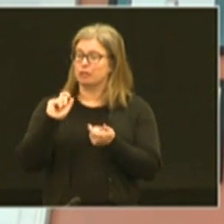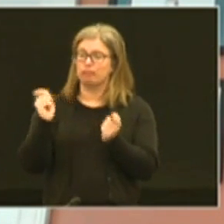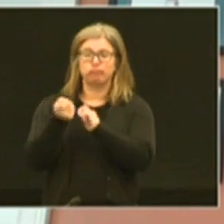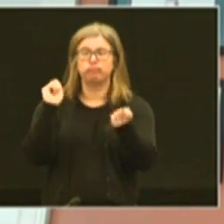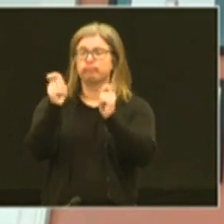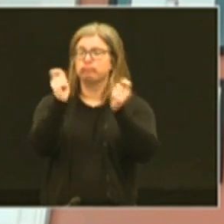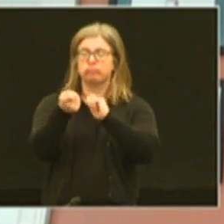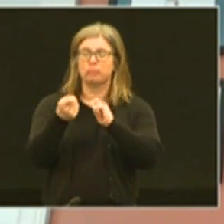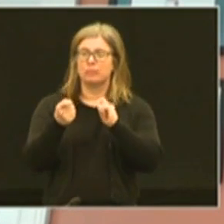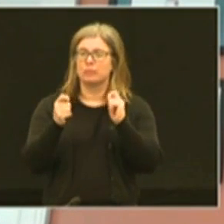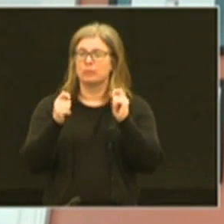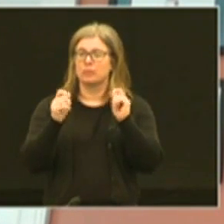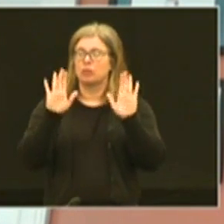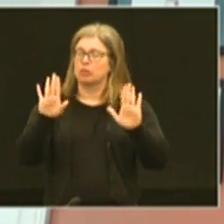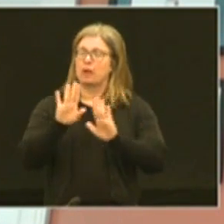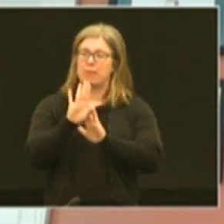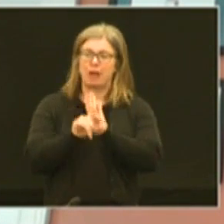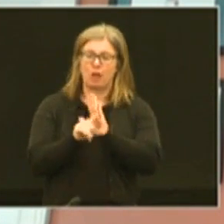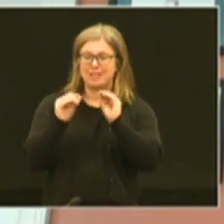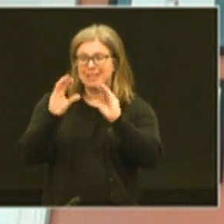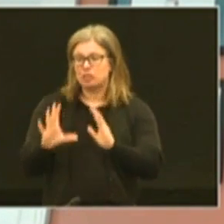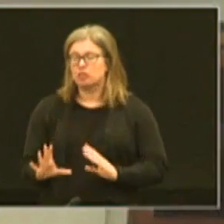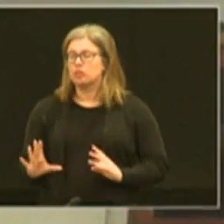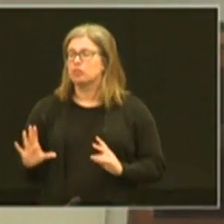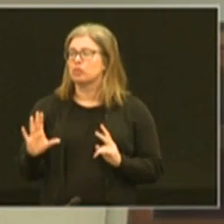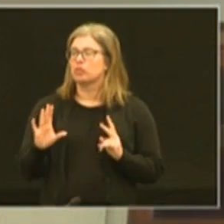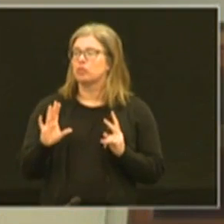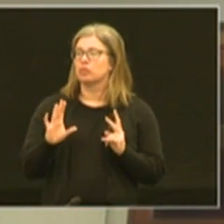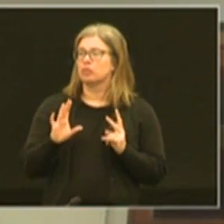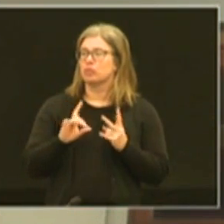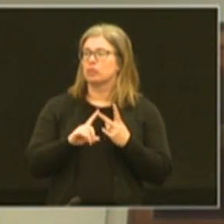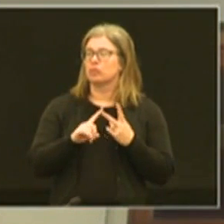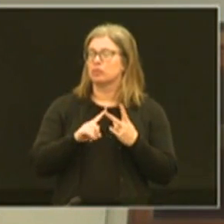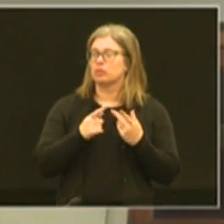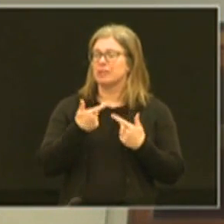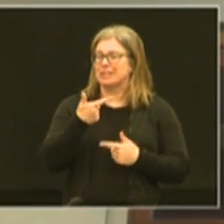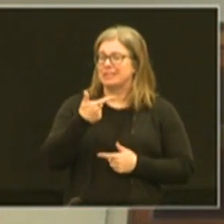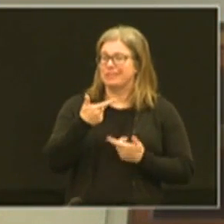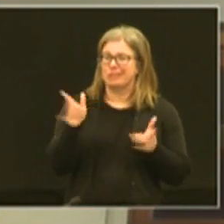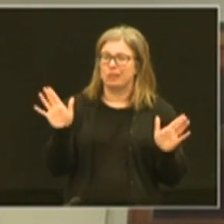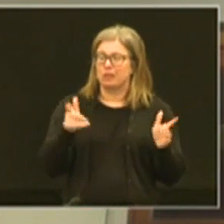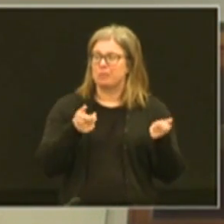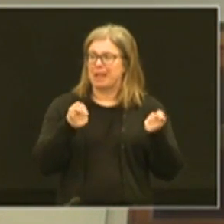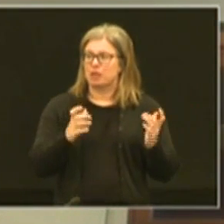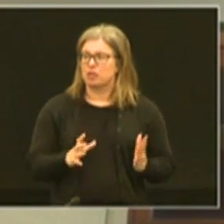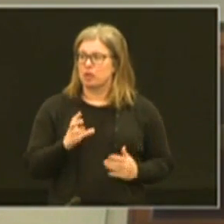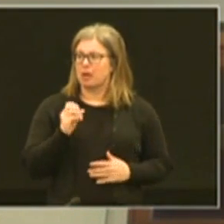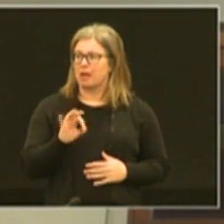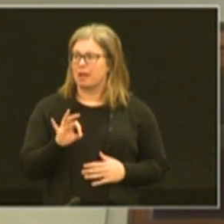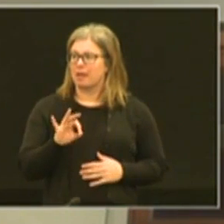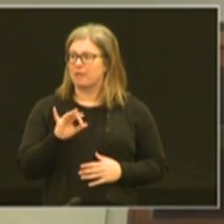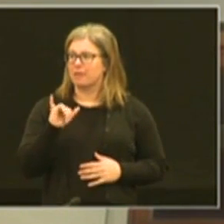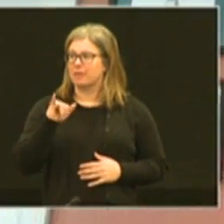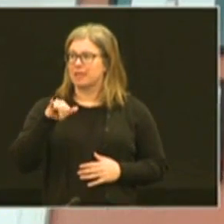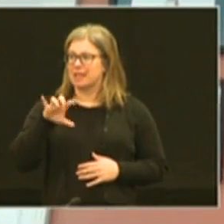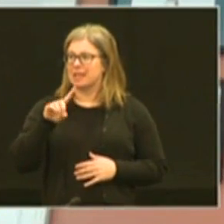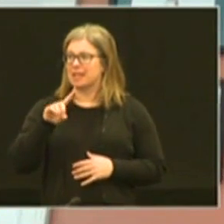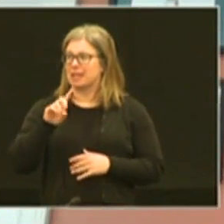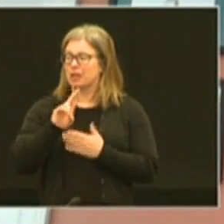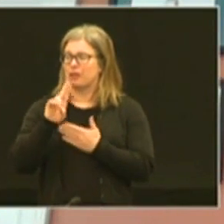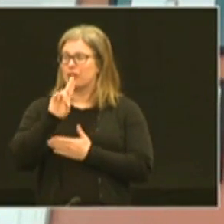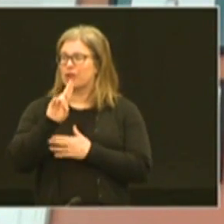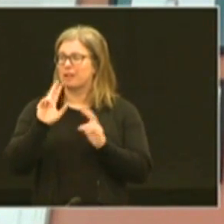with a great background as a teacher, general manager of the Indiana University